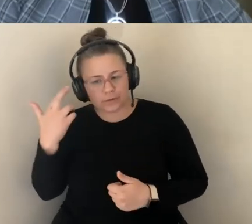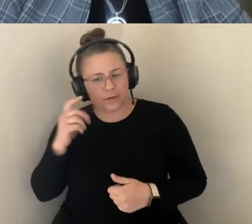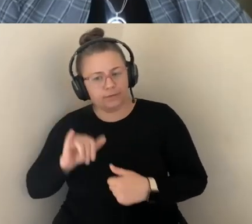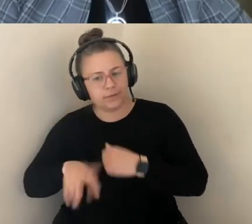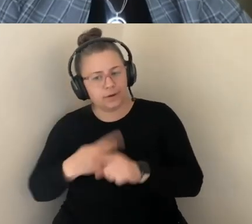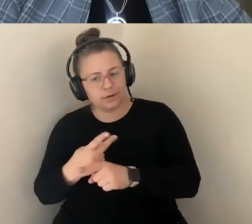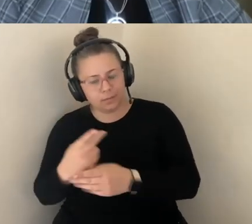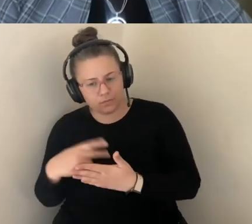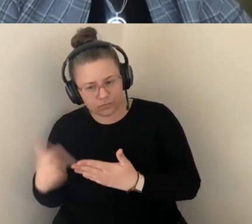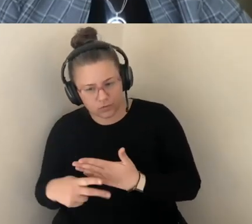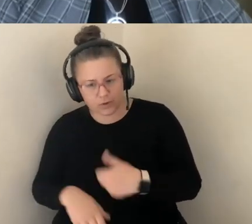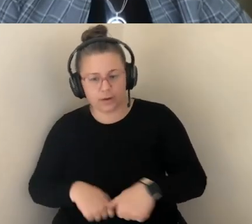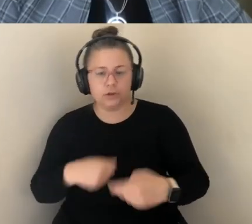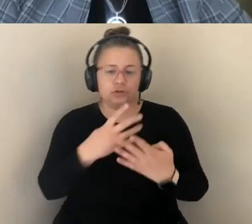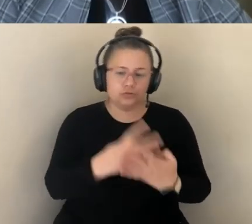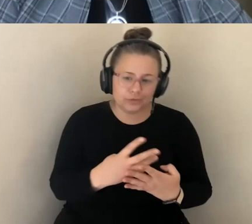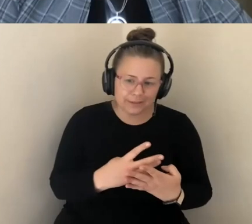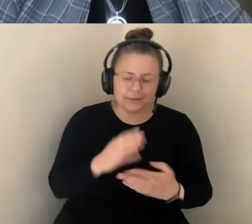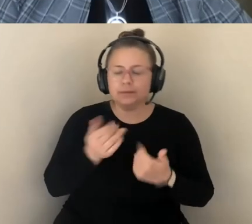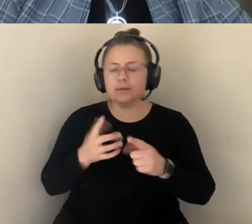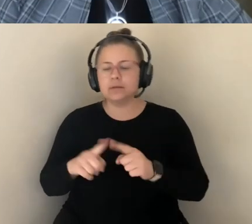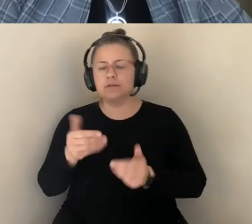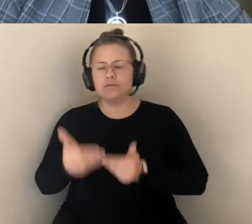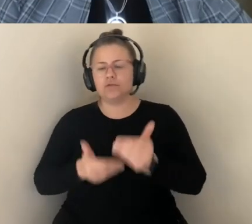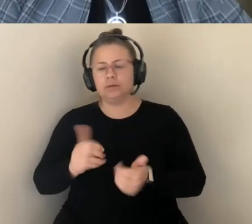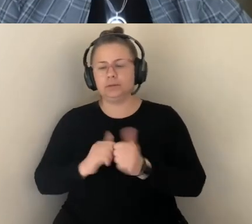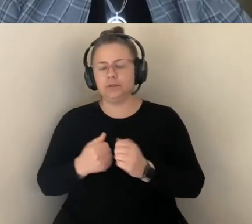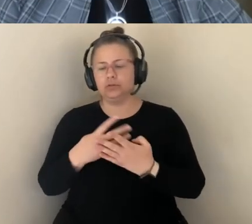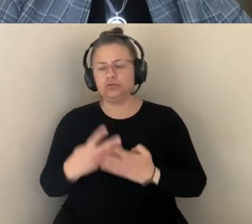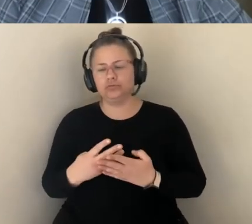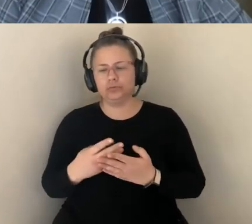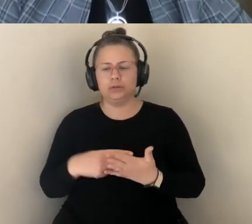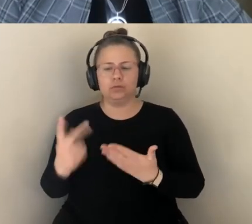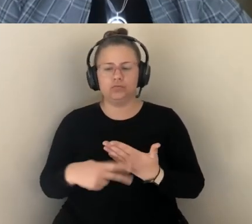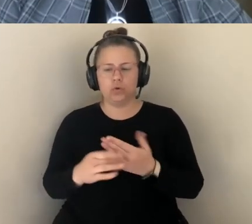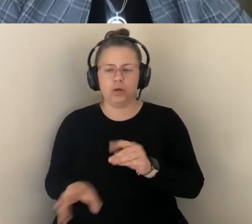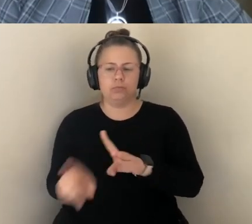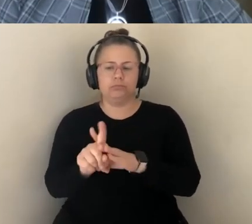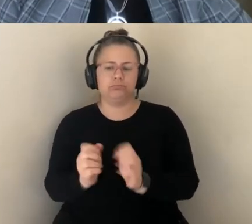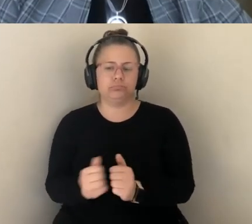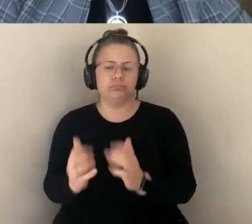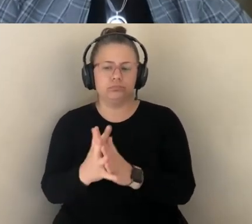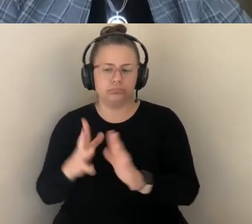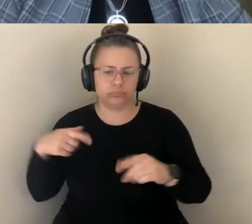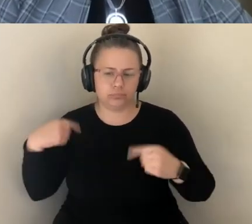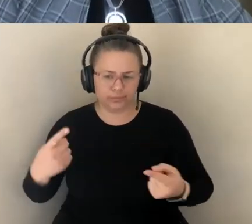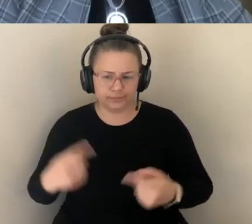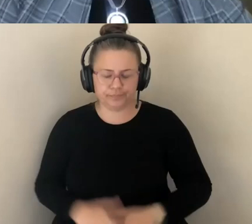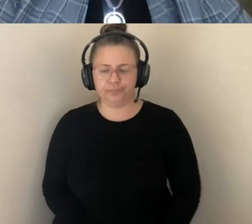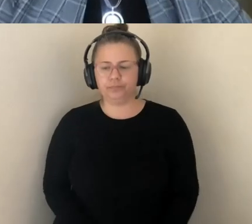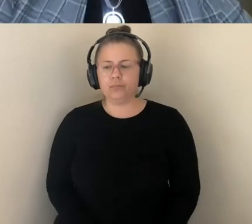BY WHICH SCREENING PROGRAMS HAVE BEEN INTRODUCED OVER THE YEARS. SO, IN KEEPING WITH THE OTHER PANELISTS, I THINK IT'S REALLY CRITICAL